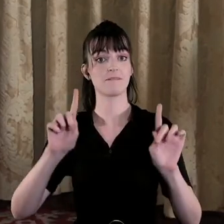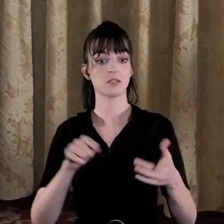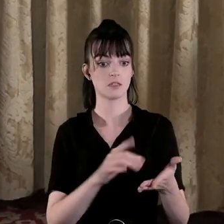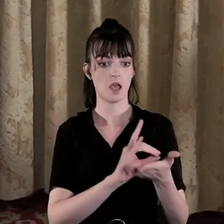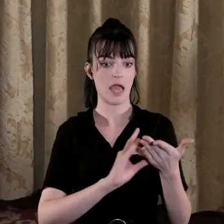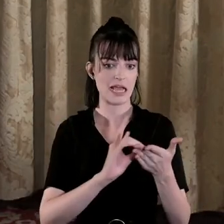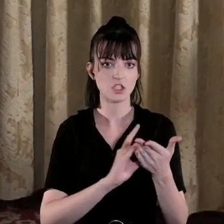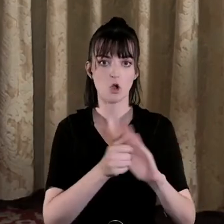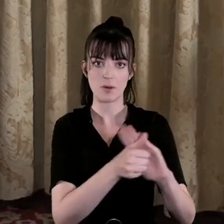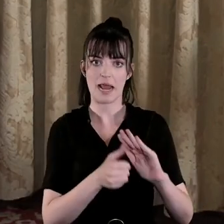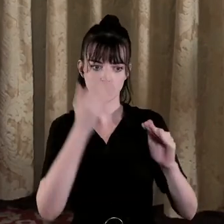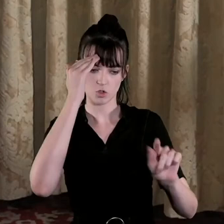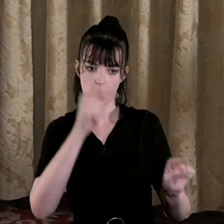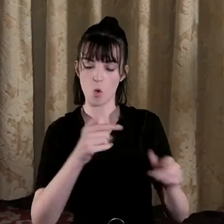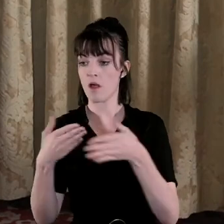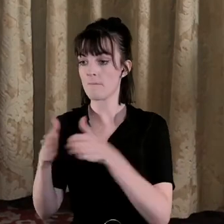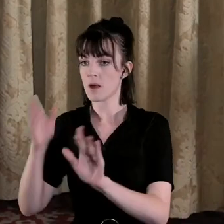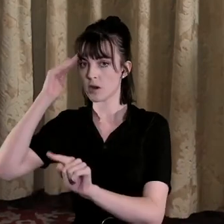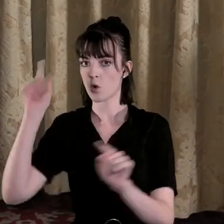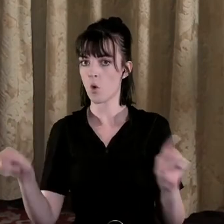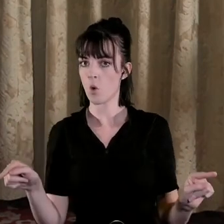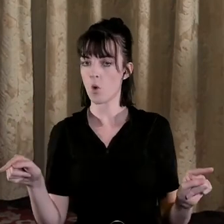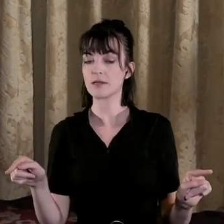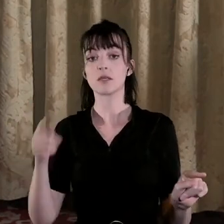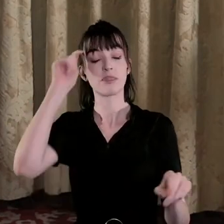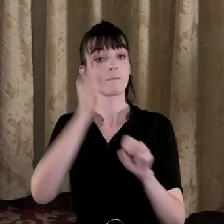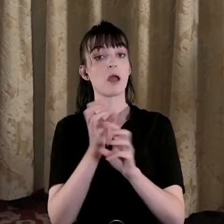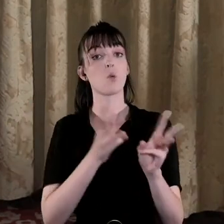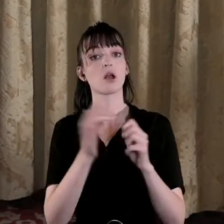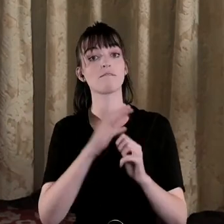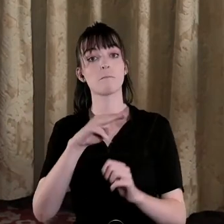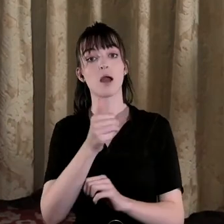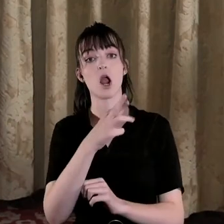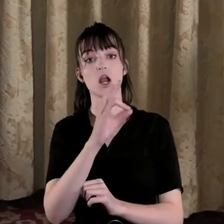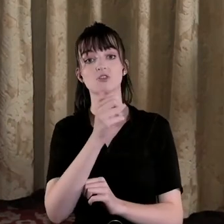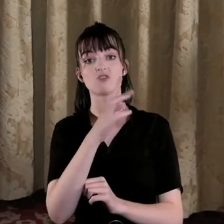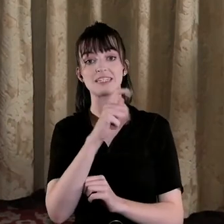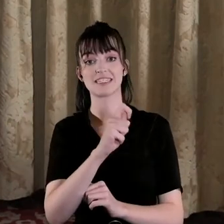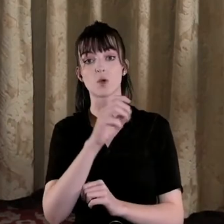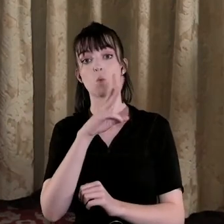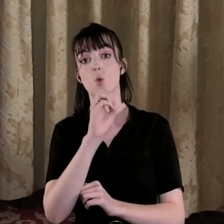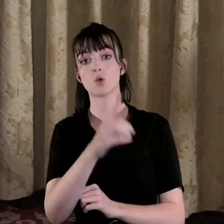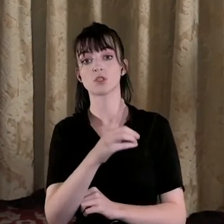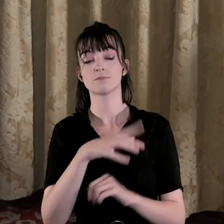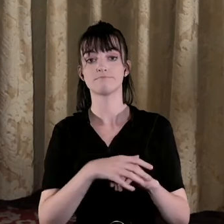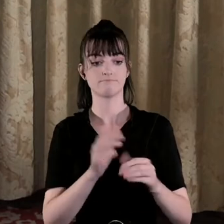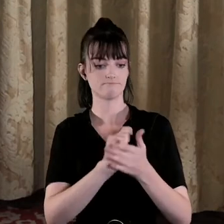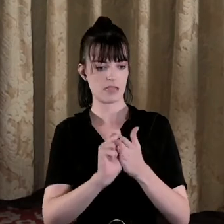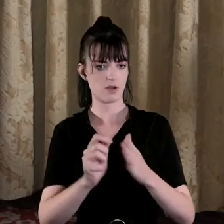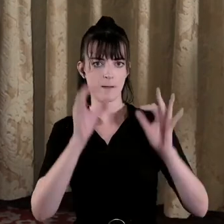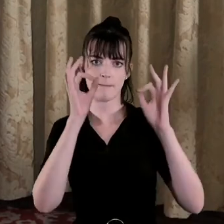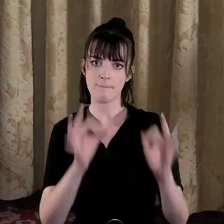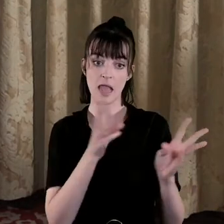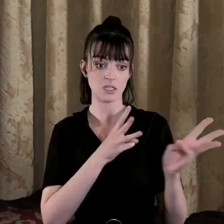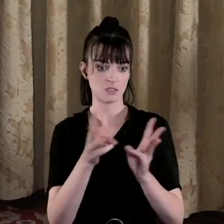know and what the public know so think about the work of someone like Margaret Ward who's writing all this fantastic work about the role played by women